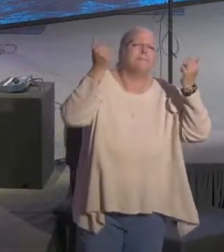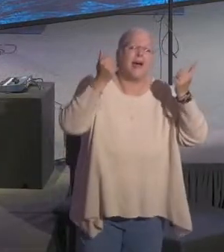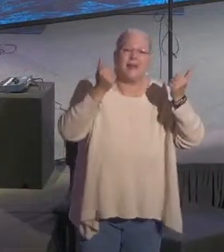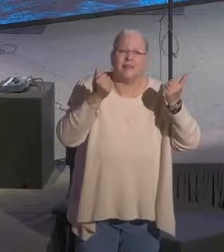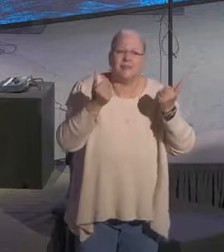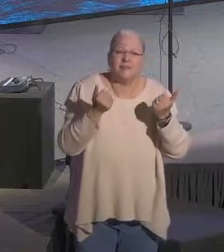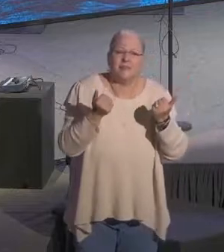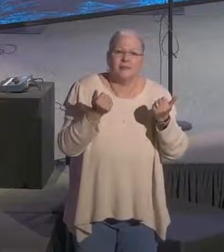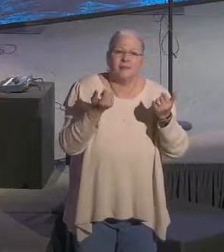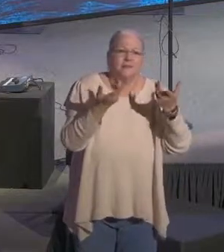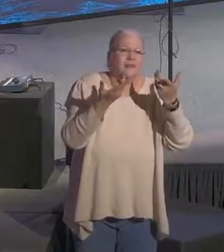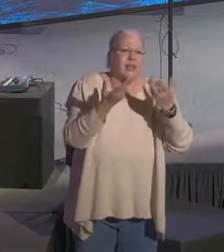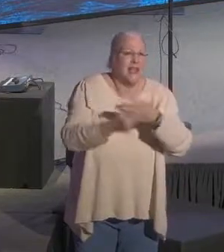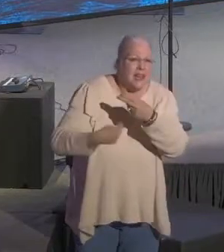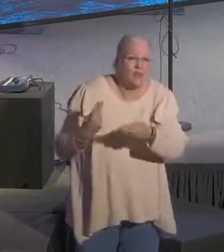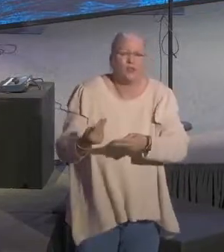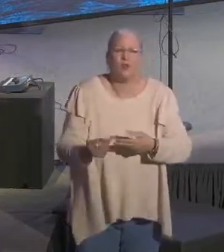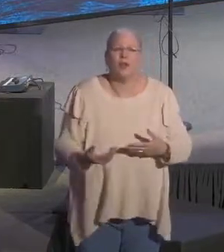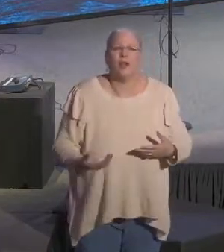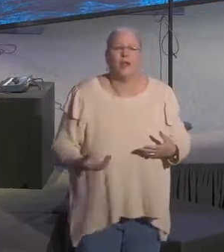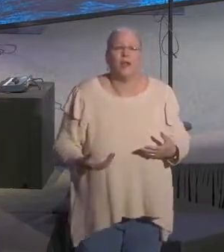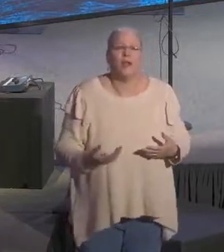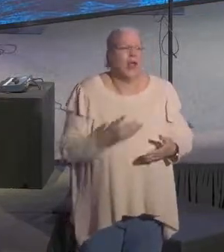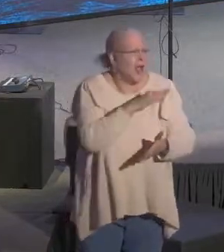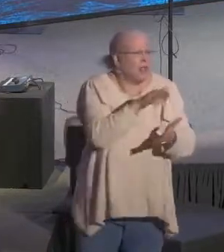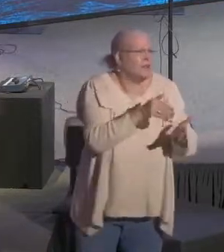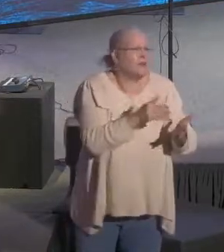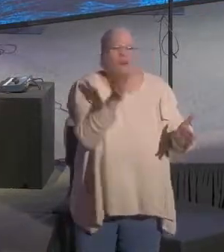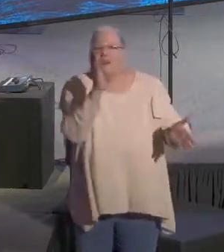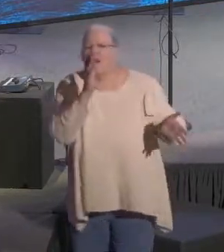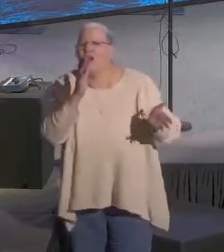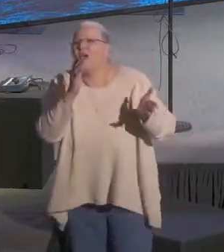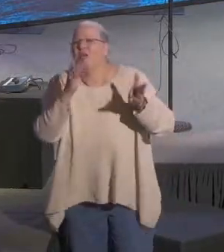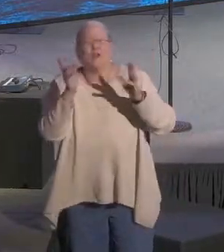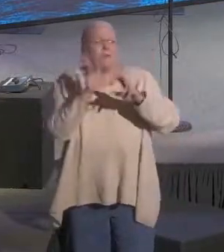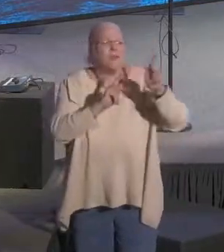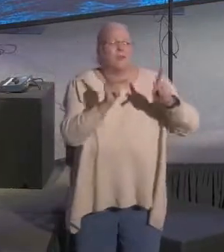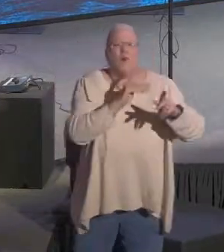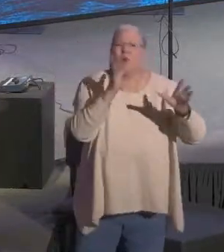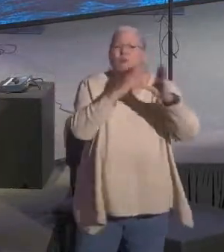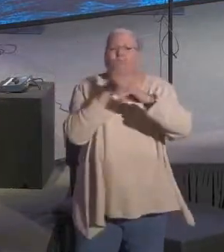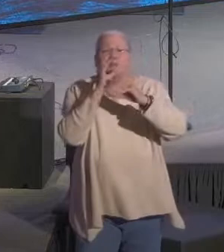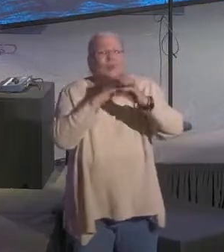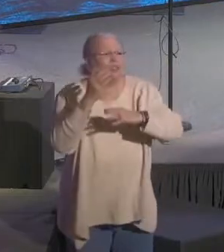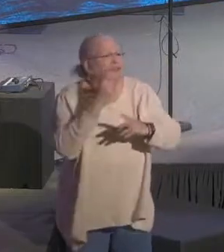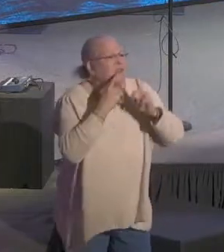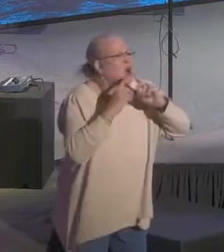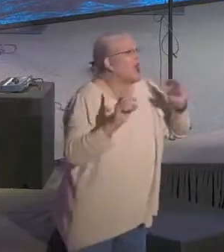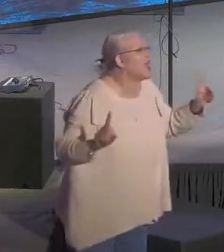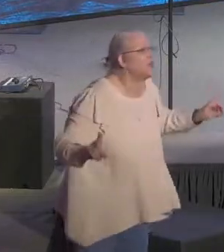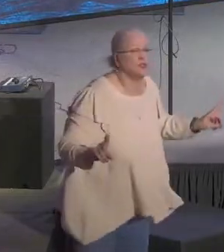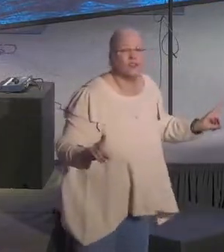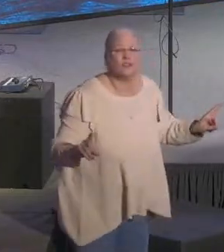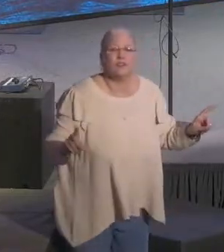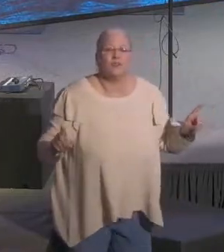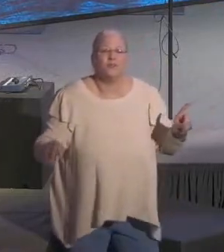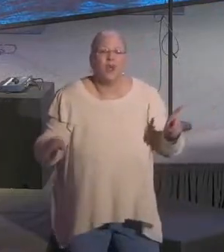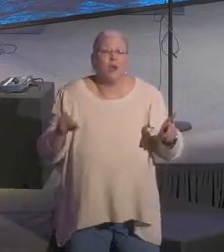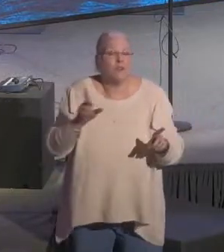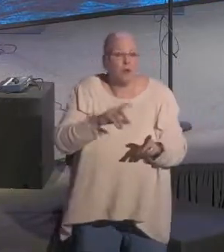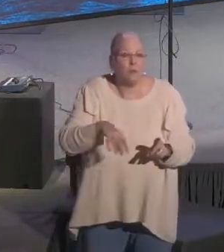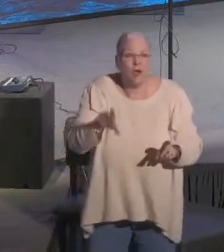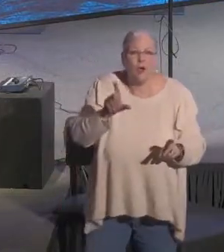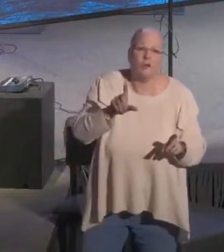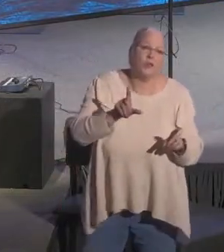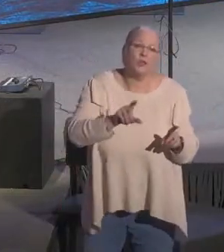my lifetime. You know, in the middle of all this, when people were looking for answers, in fact, I was reading some statistics from 2001